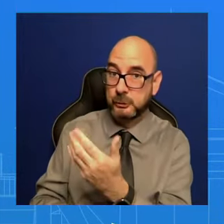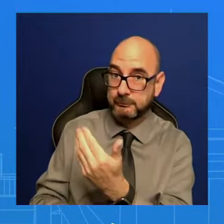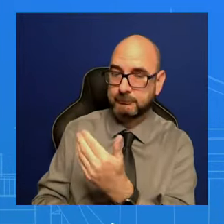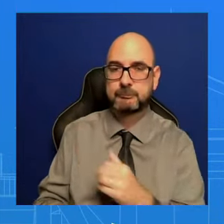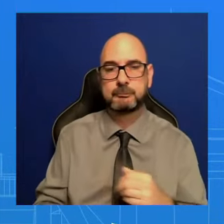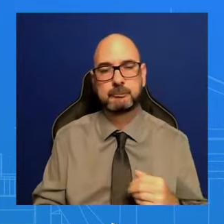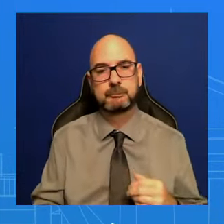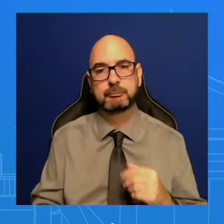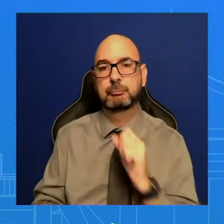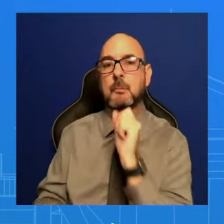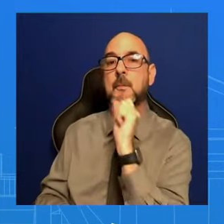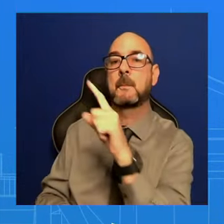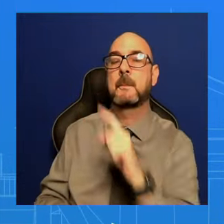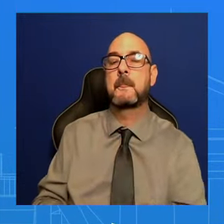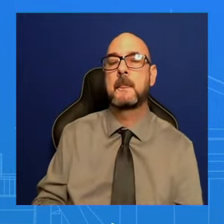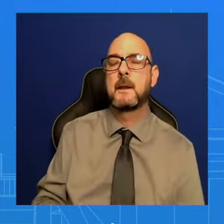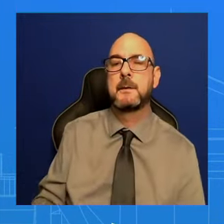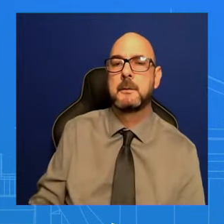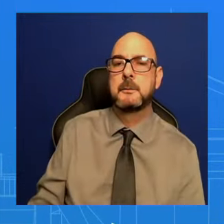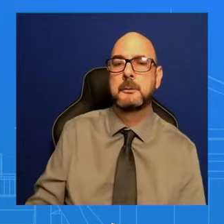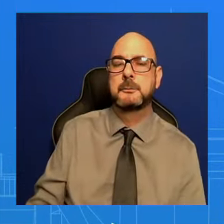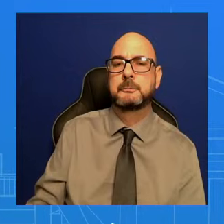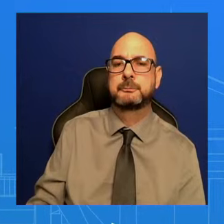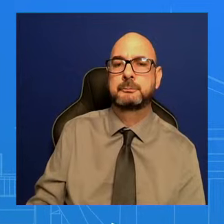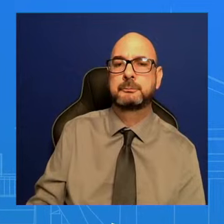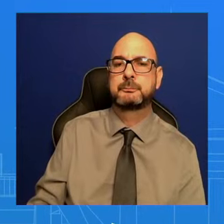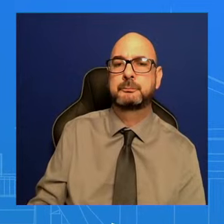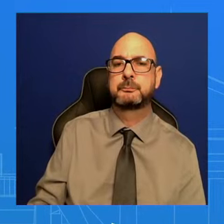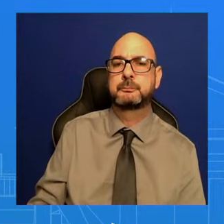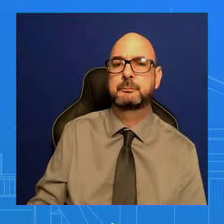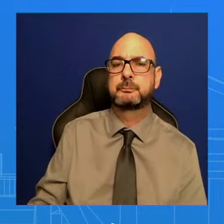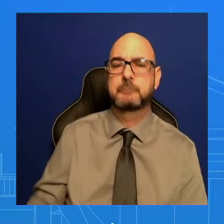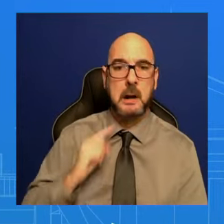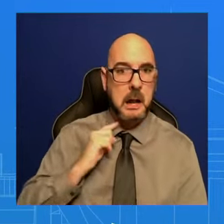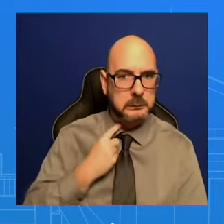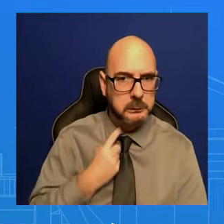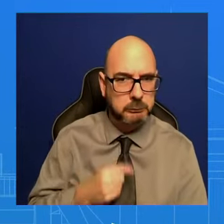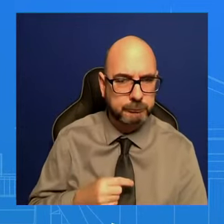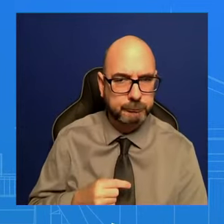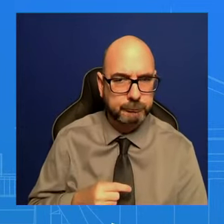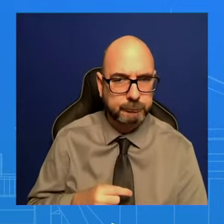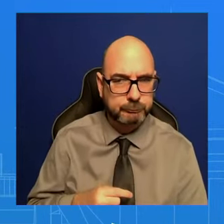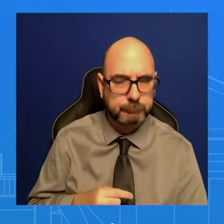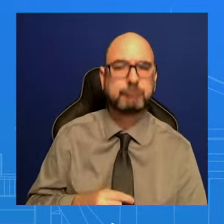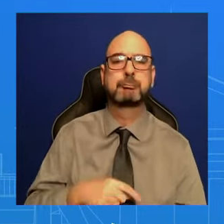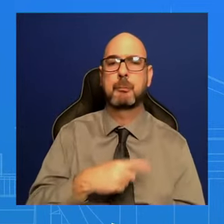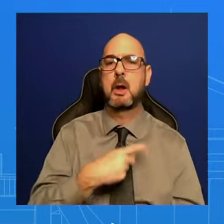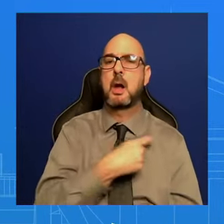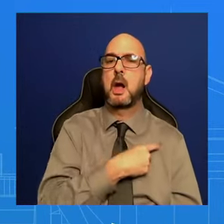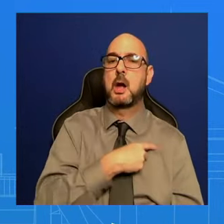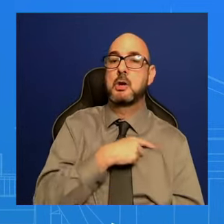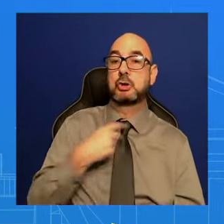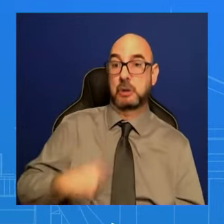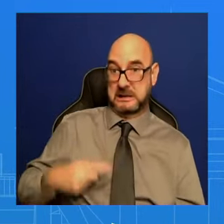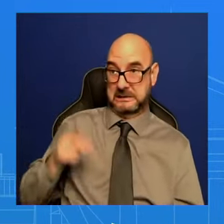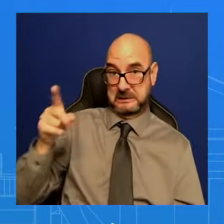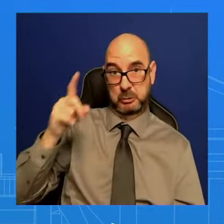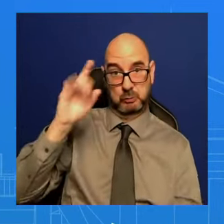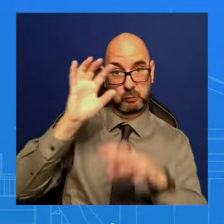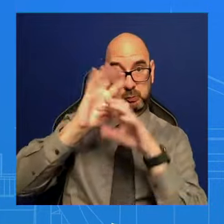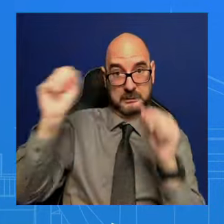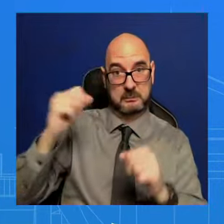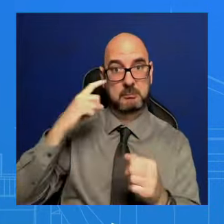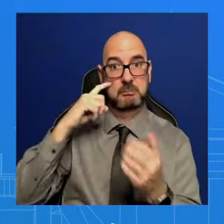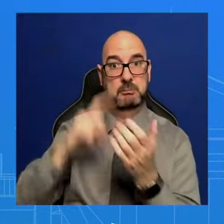about China. The President Biden signed an order of action which prohibits